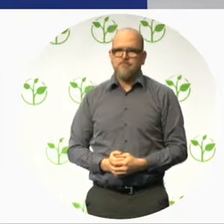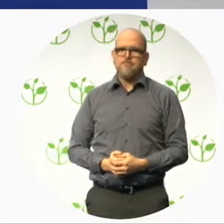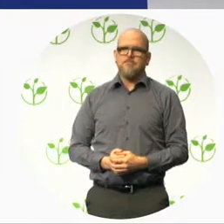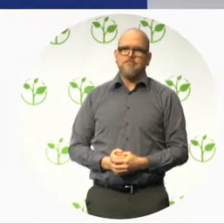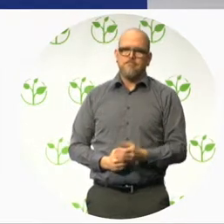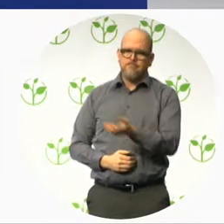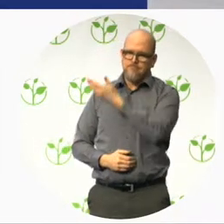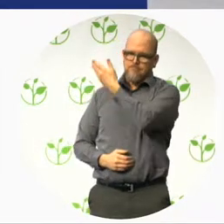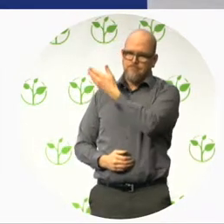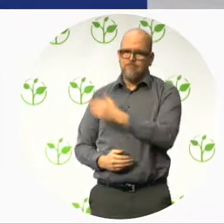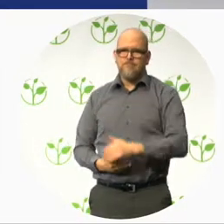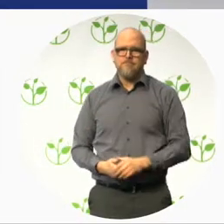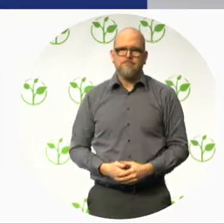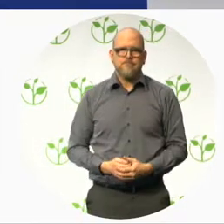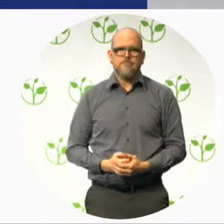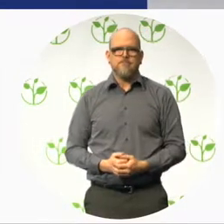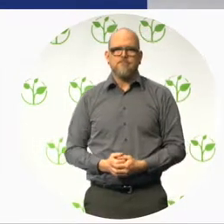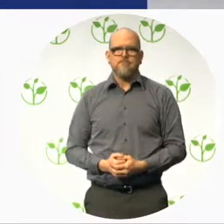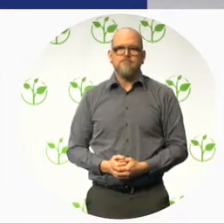Jason, can we put the music?